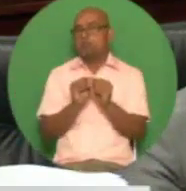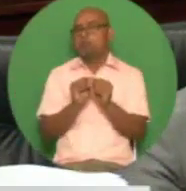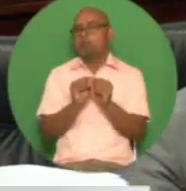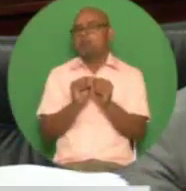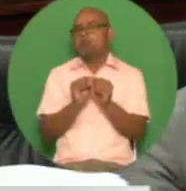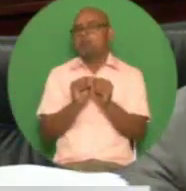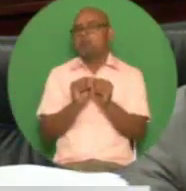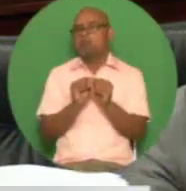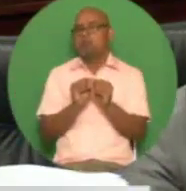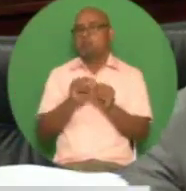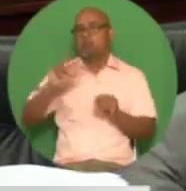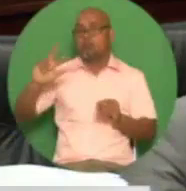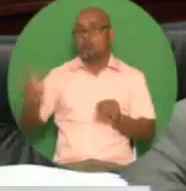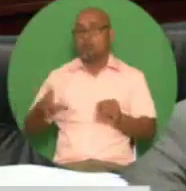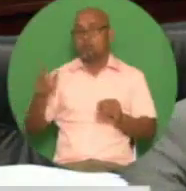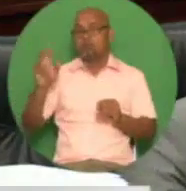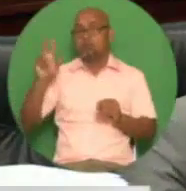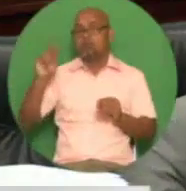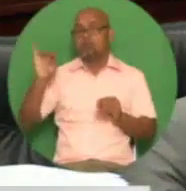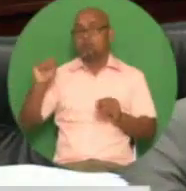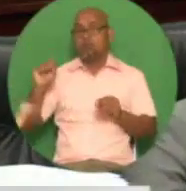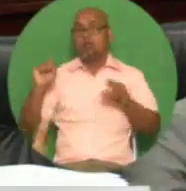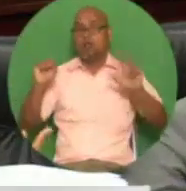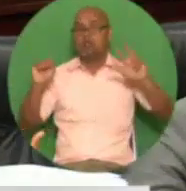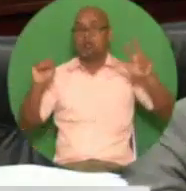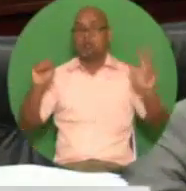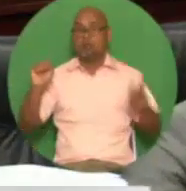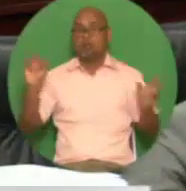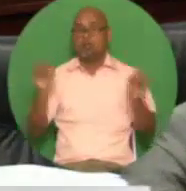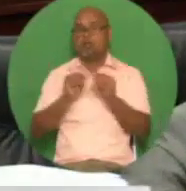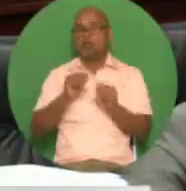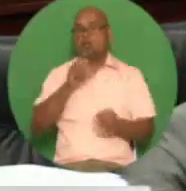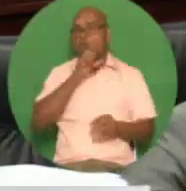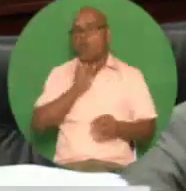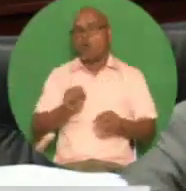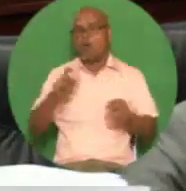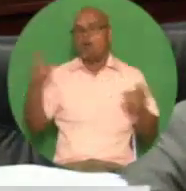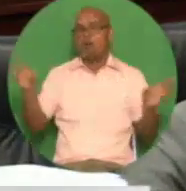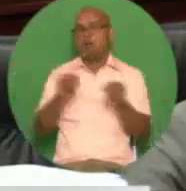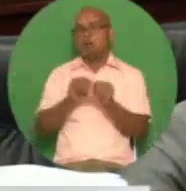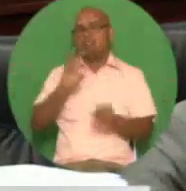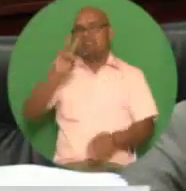and up to a further three thousand dollars a month in the senior citizen's pension